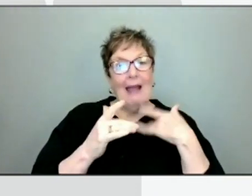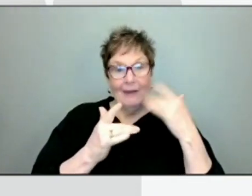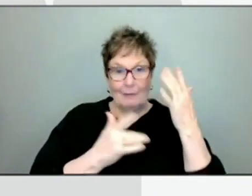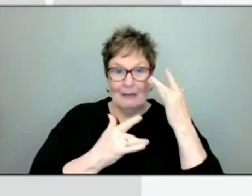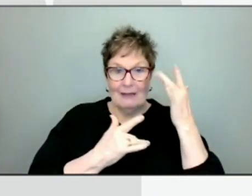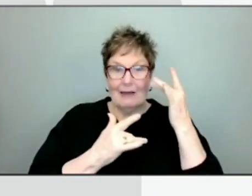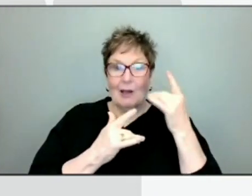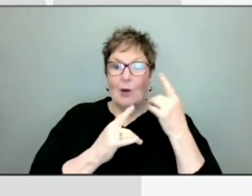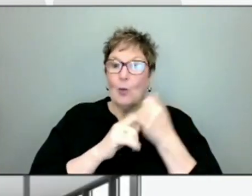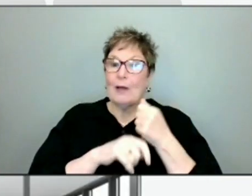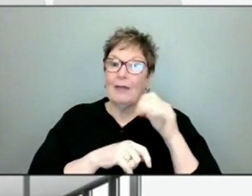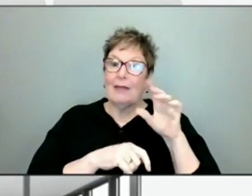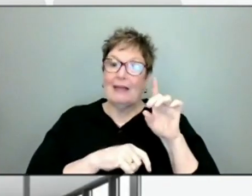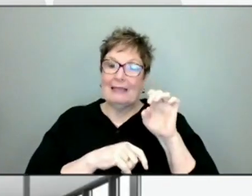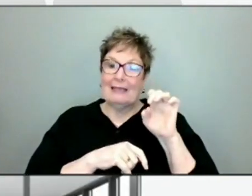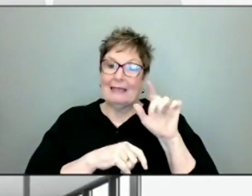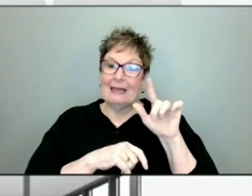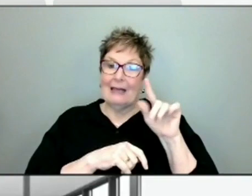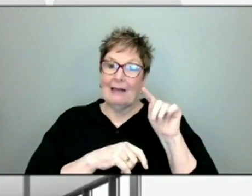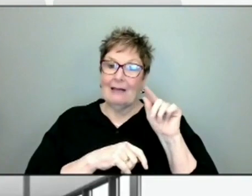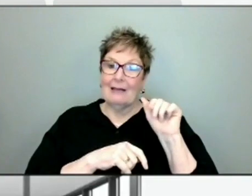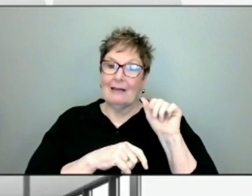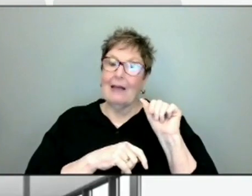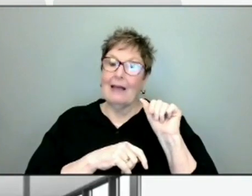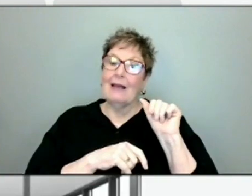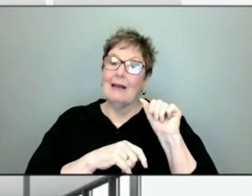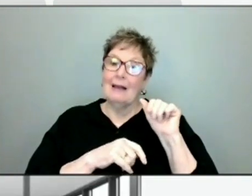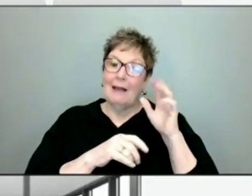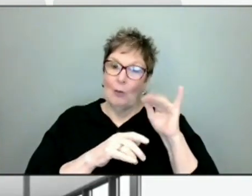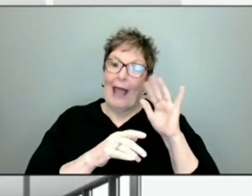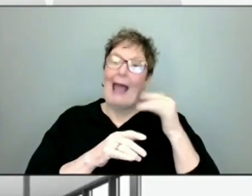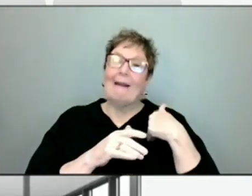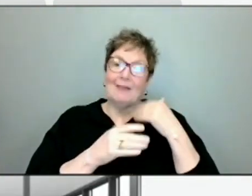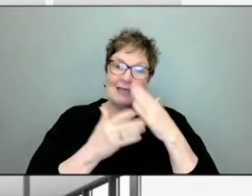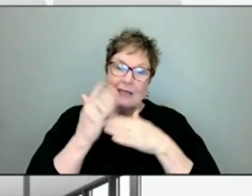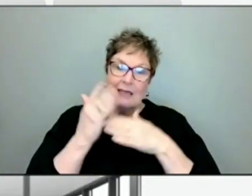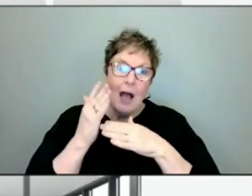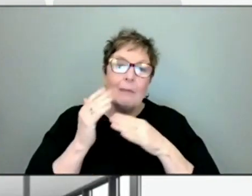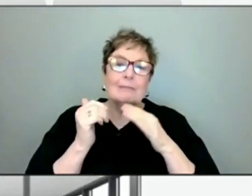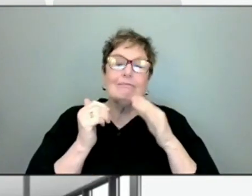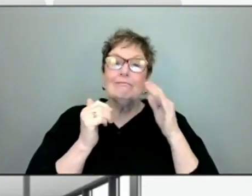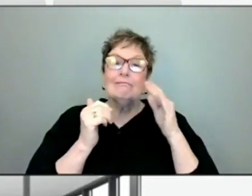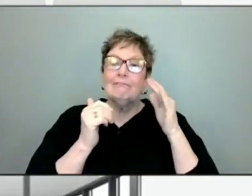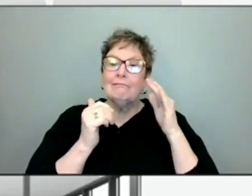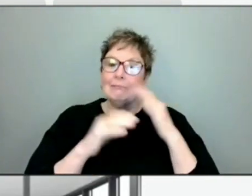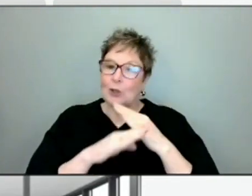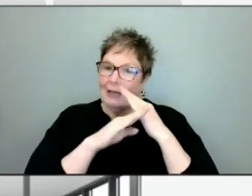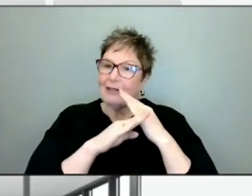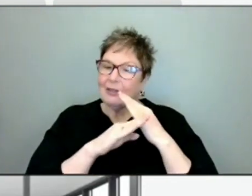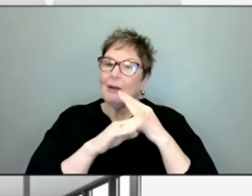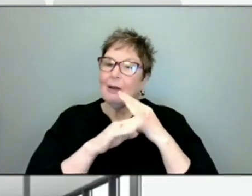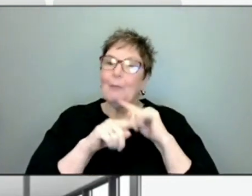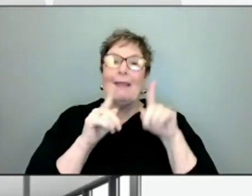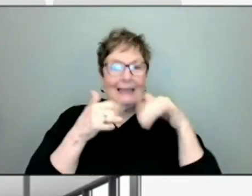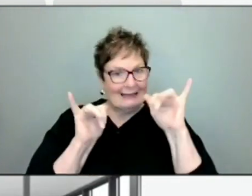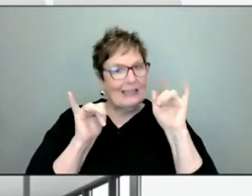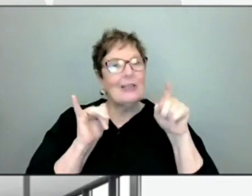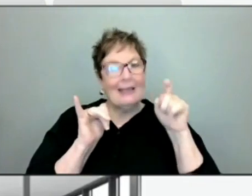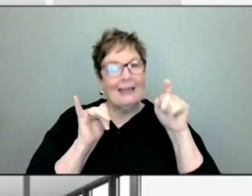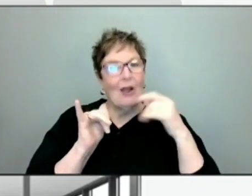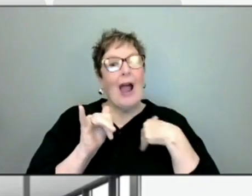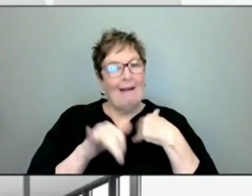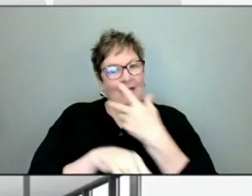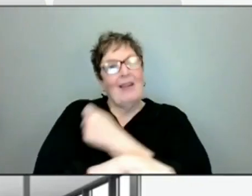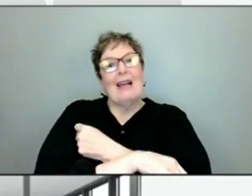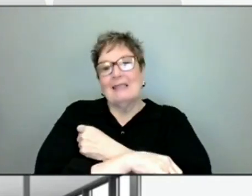the Delta variant who have some level of antibodies that will help us get through the winter as well. But they still need to be vaccinated, even though they've had,